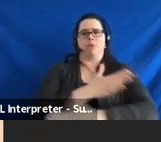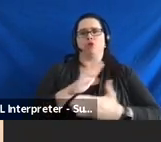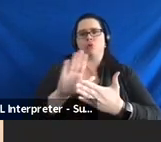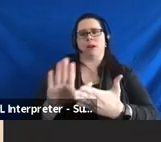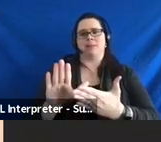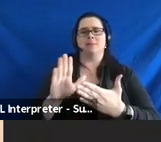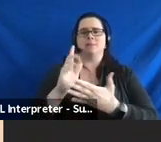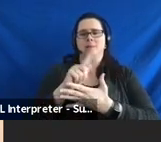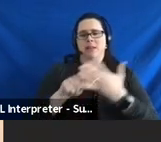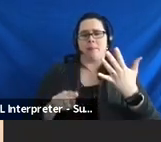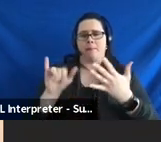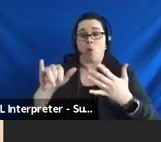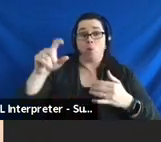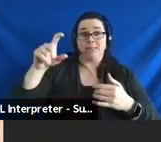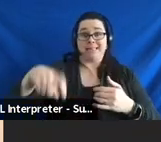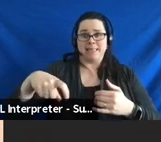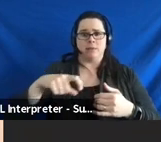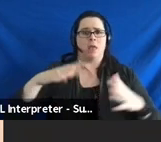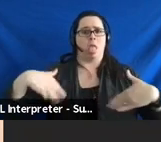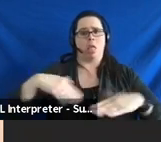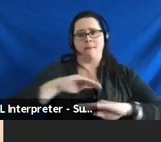those unmet needs.